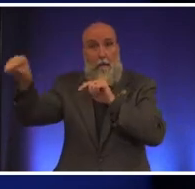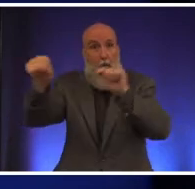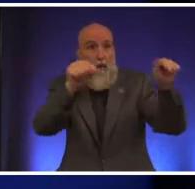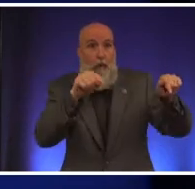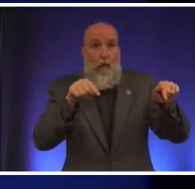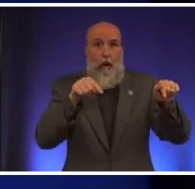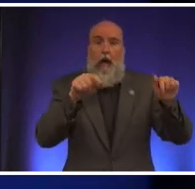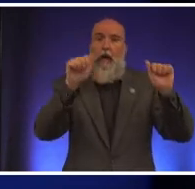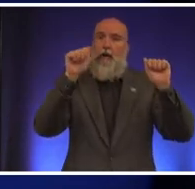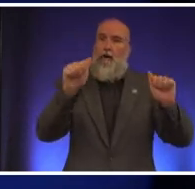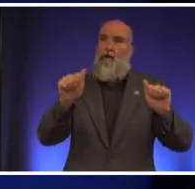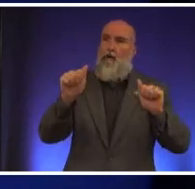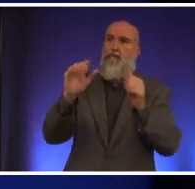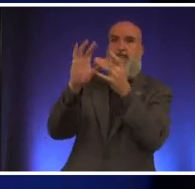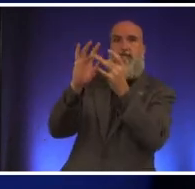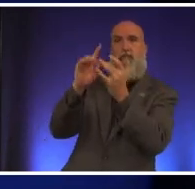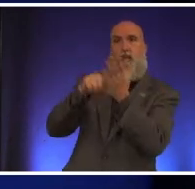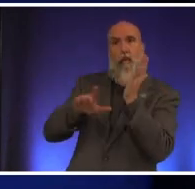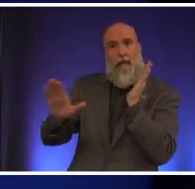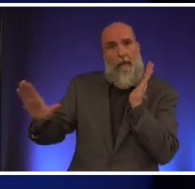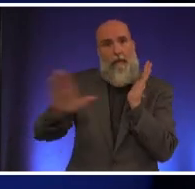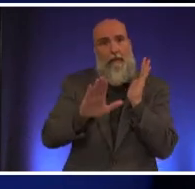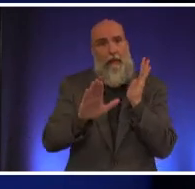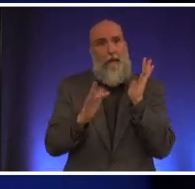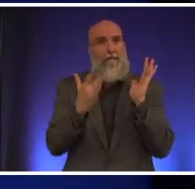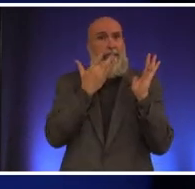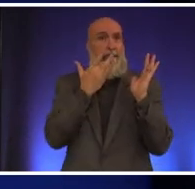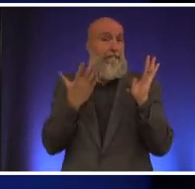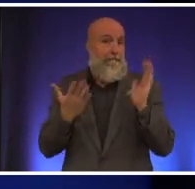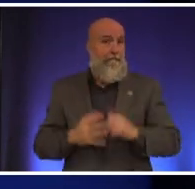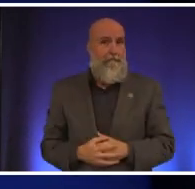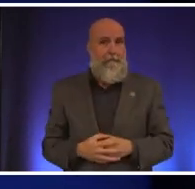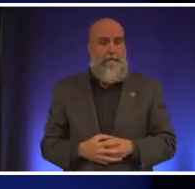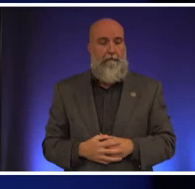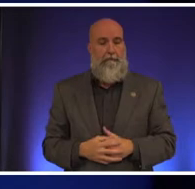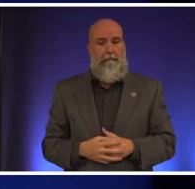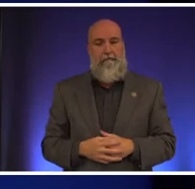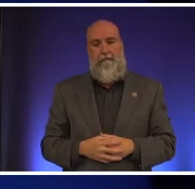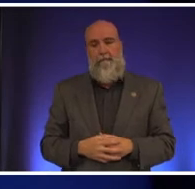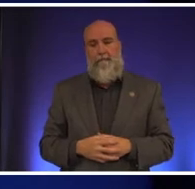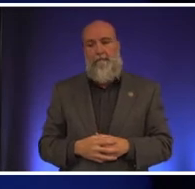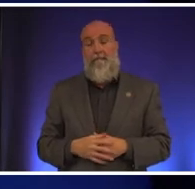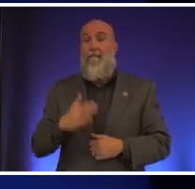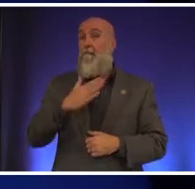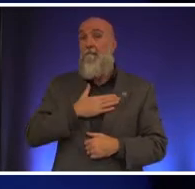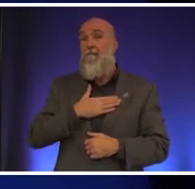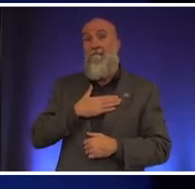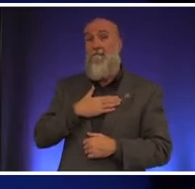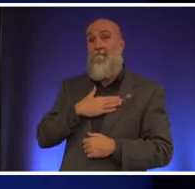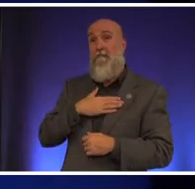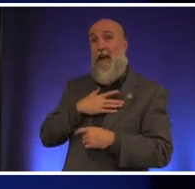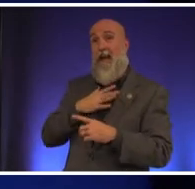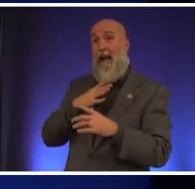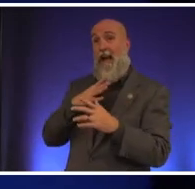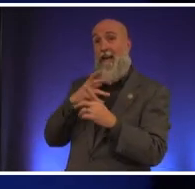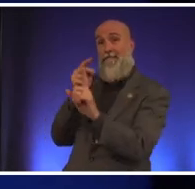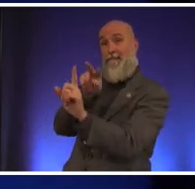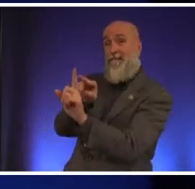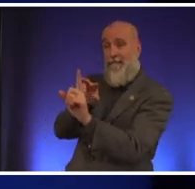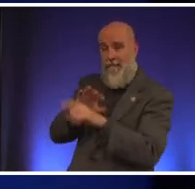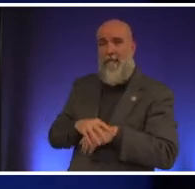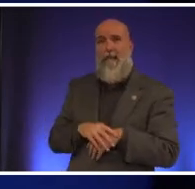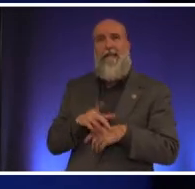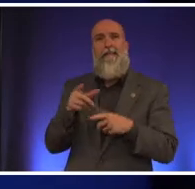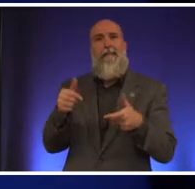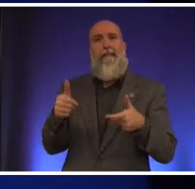could express what their desires were what i have argued for is allow those